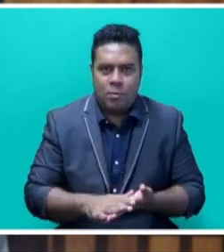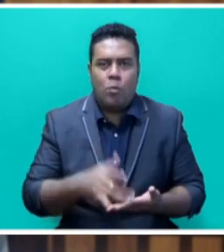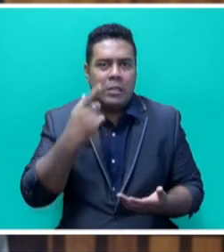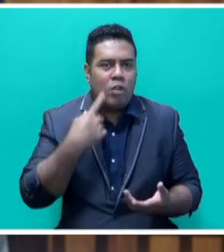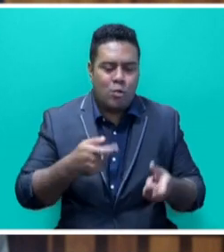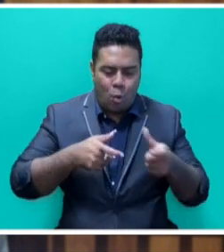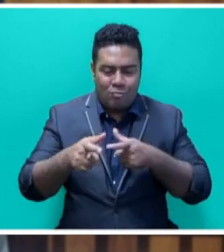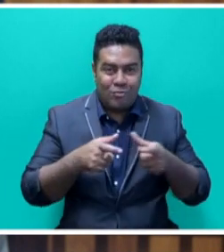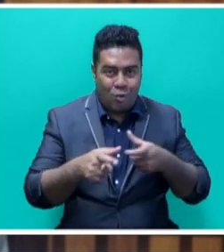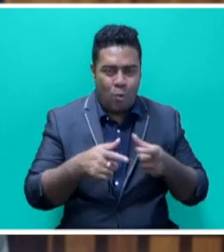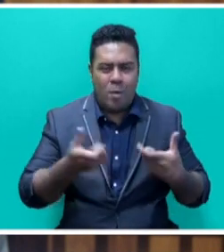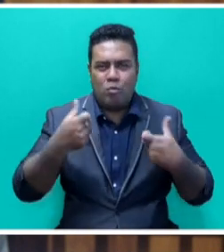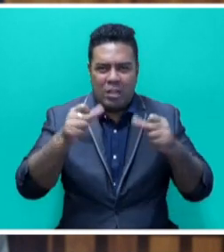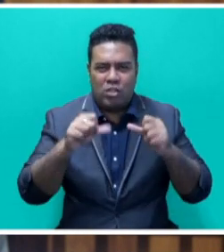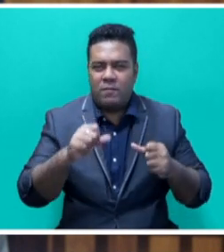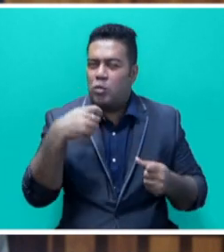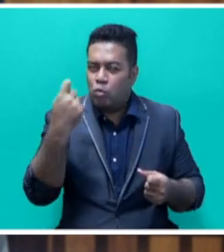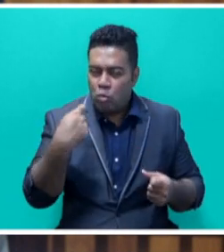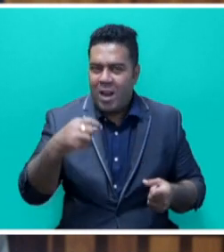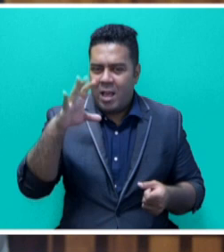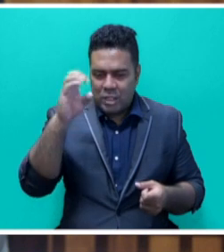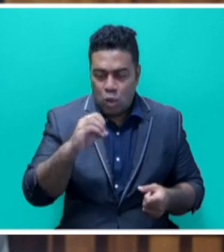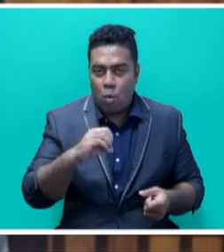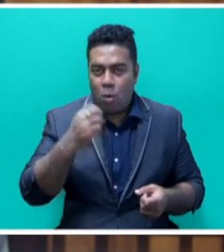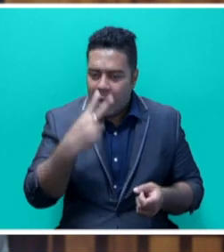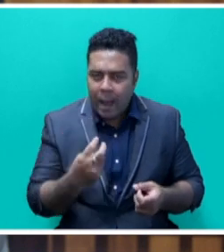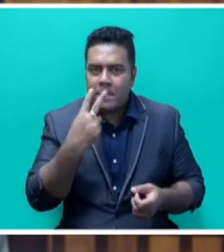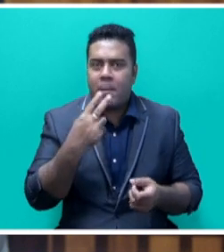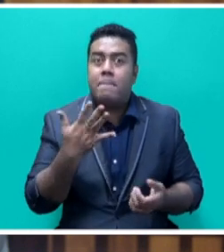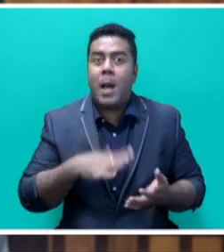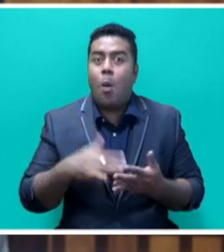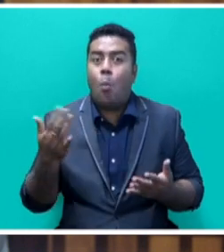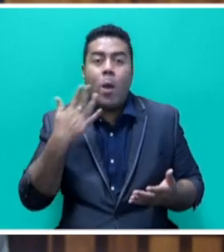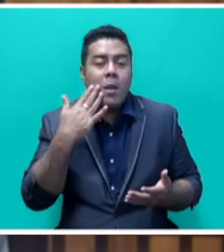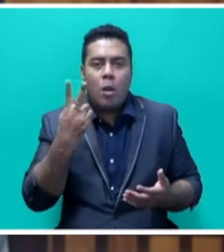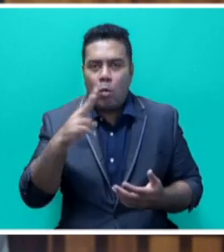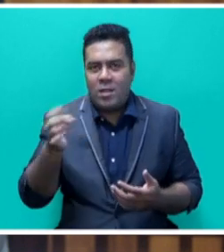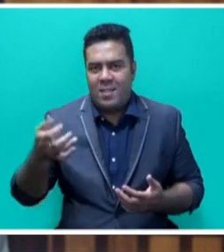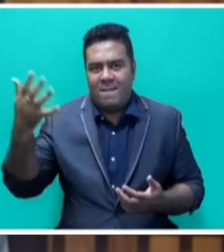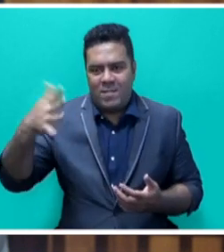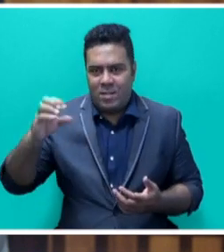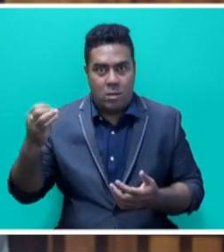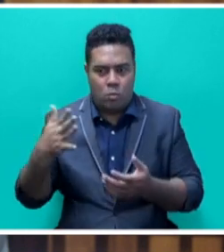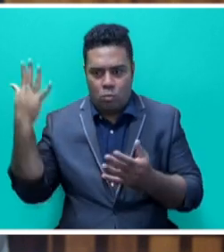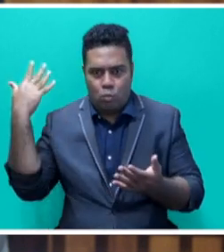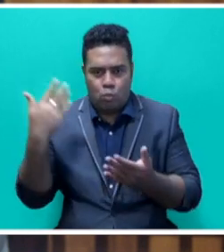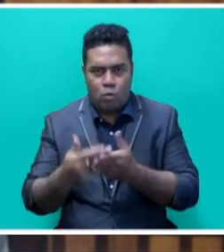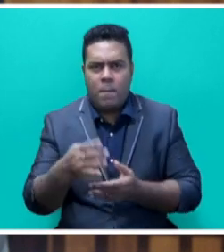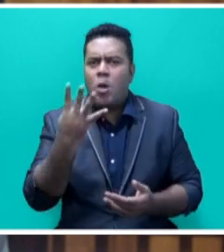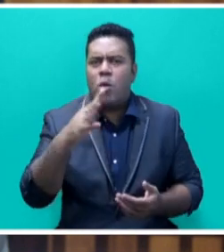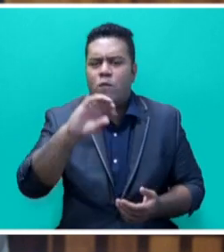and committing to achieving net-zero carbon emissions by 2050. Mr. Speaker, sir, only 40% of the countries